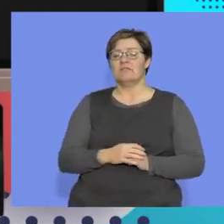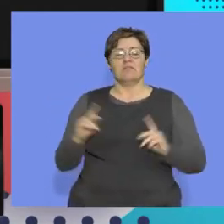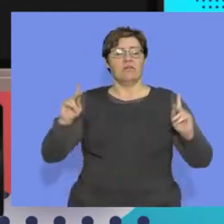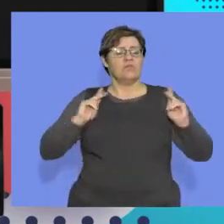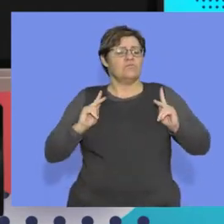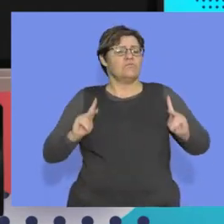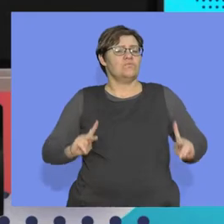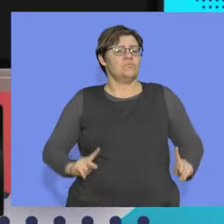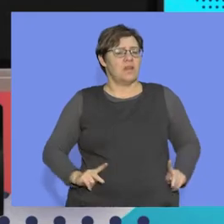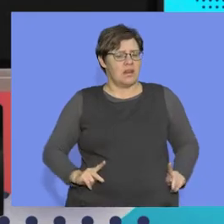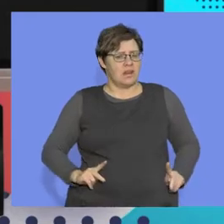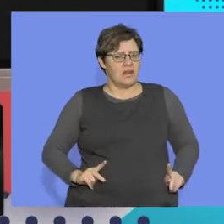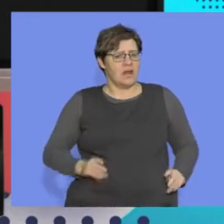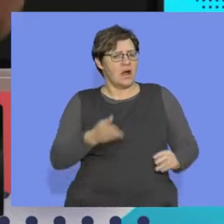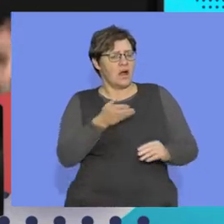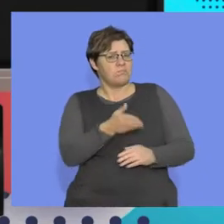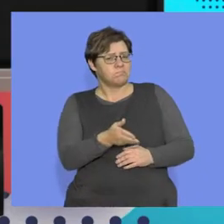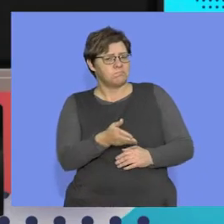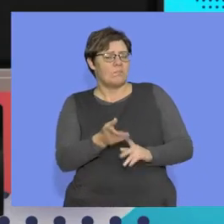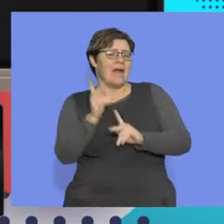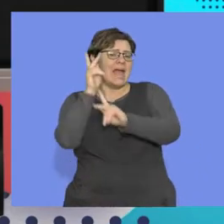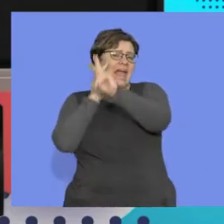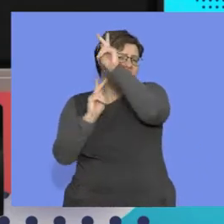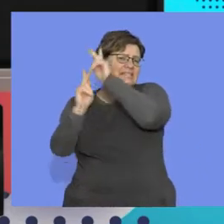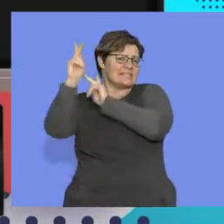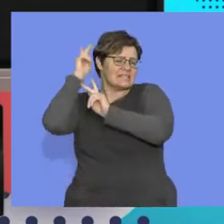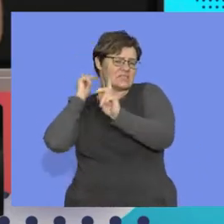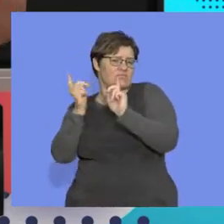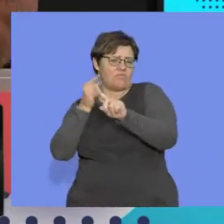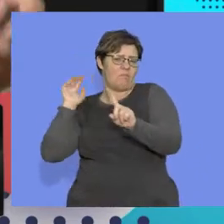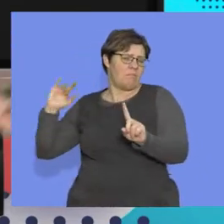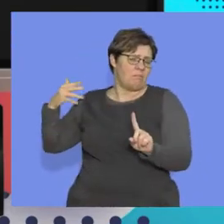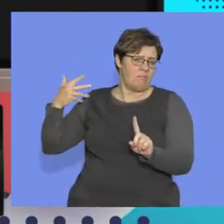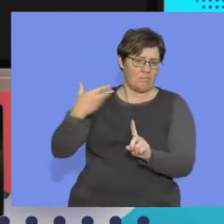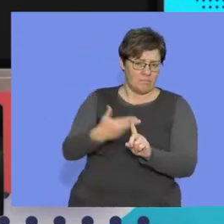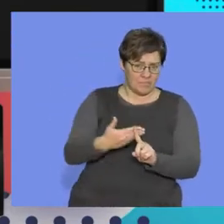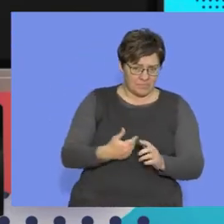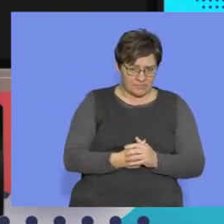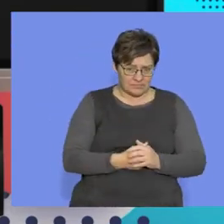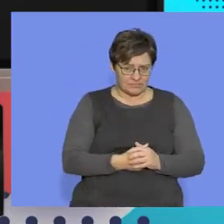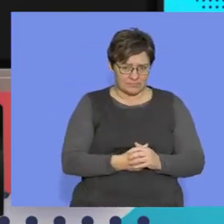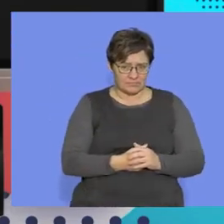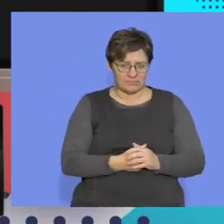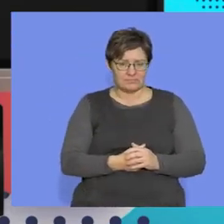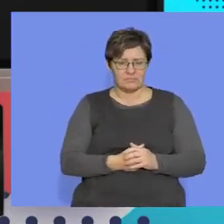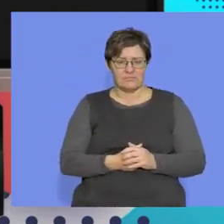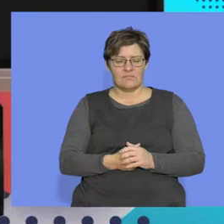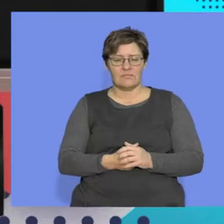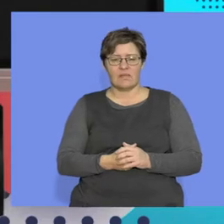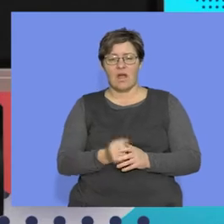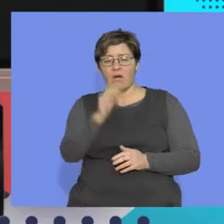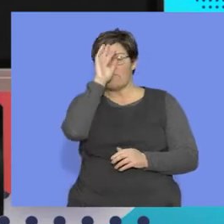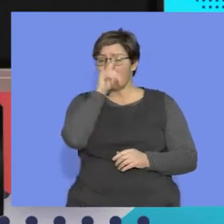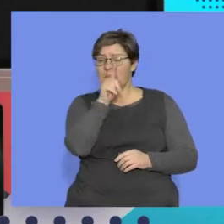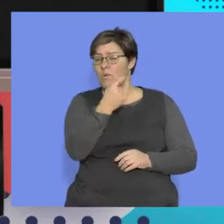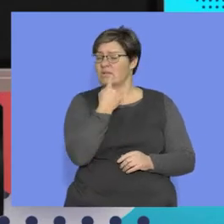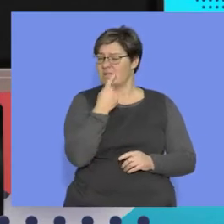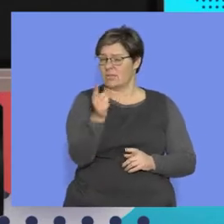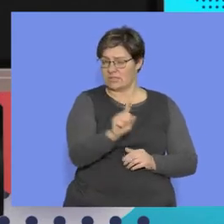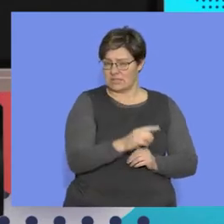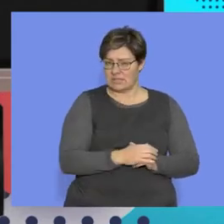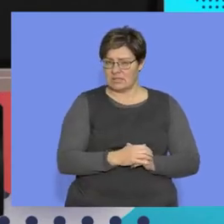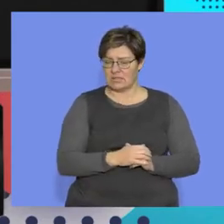human part, where our ancestors came from, this common ancestor that we spoke about. And remember what we said,